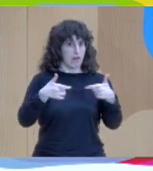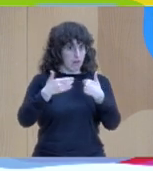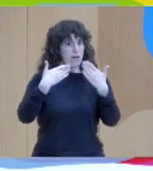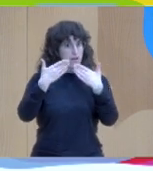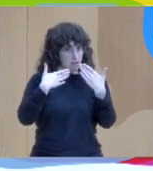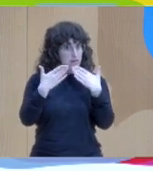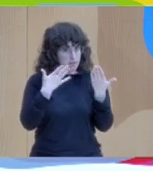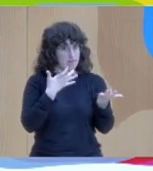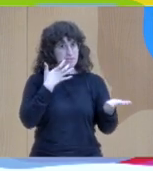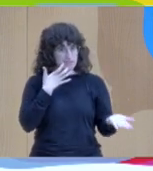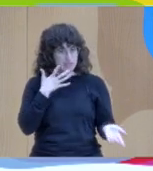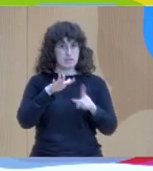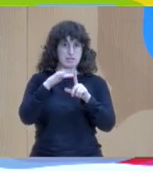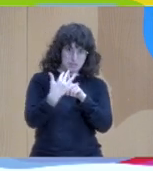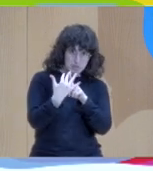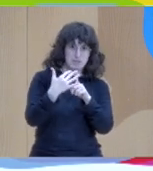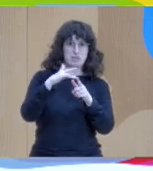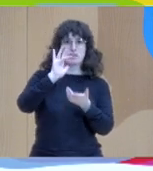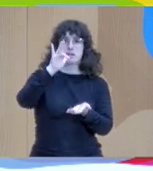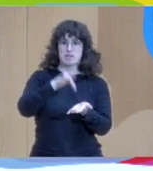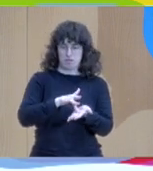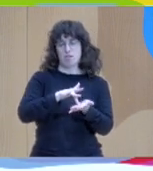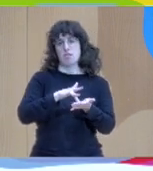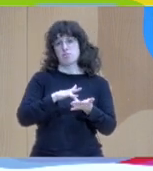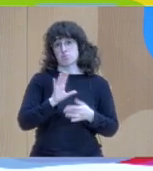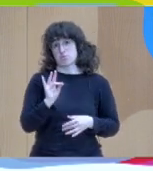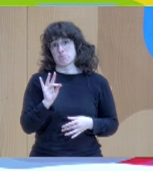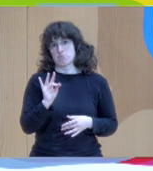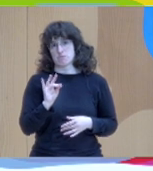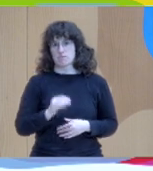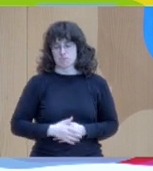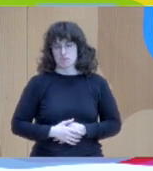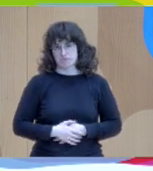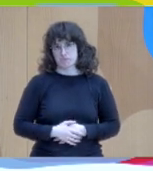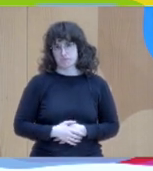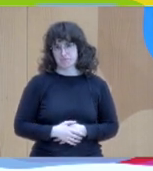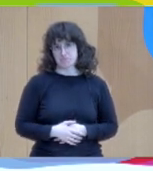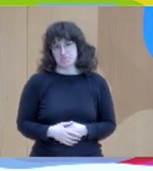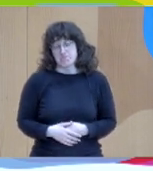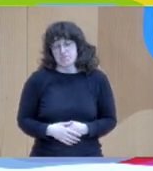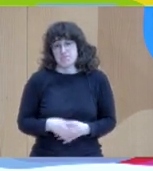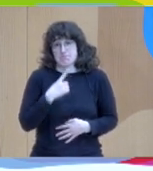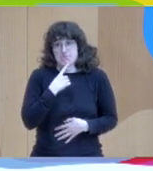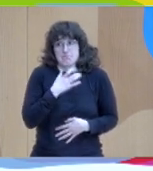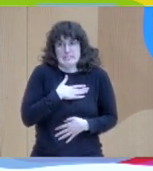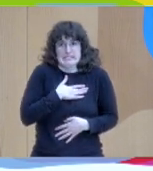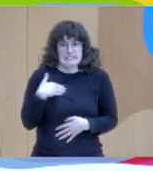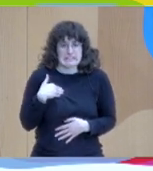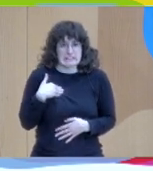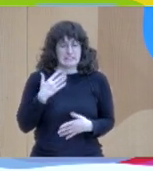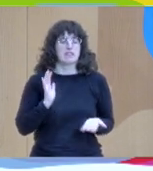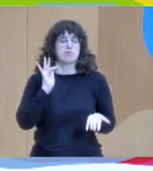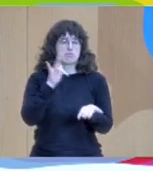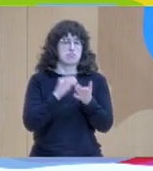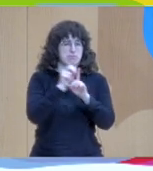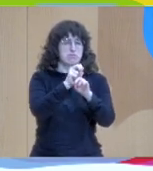Concerning these cases? Oh yes. We would want to try a dialogical approach.